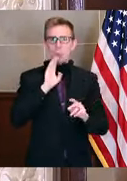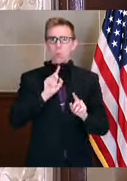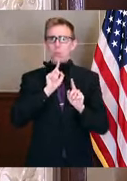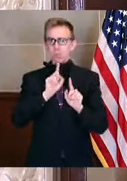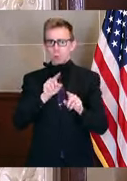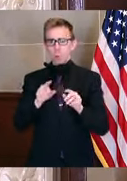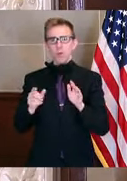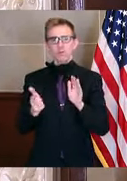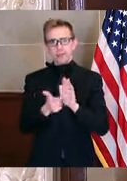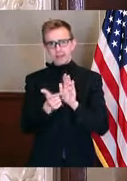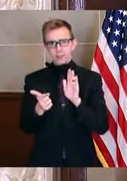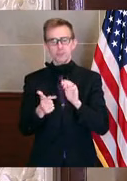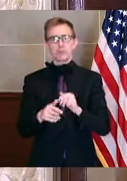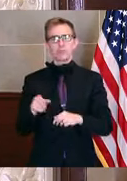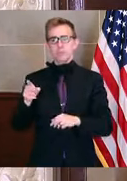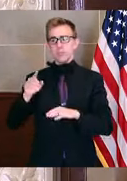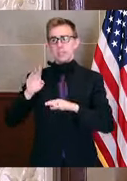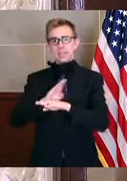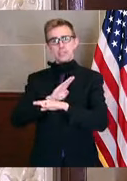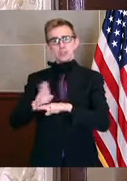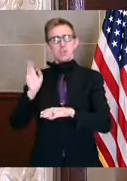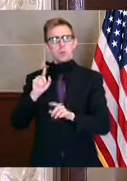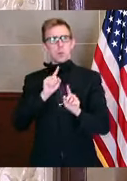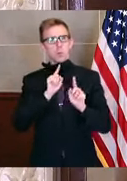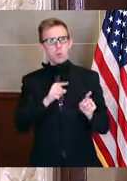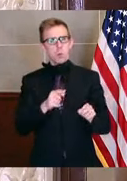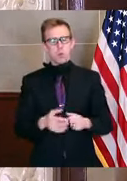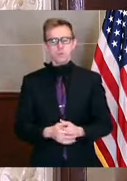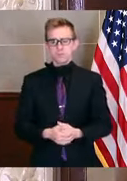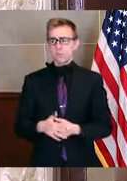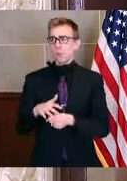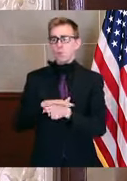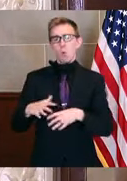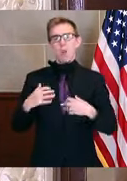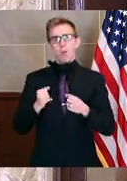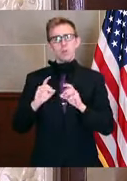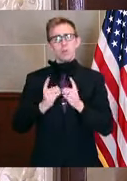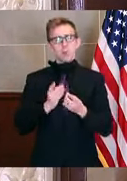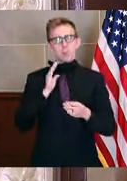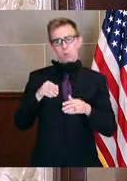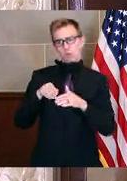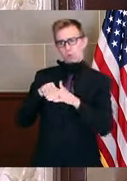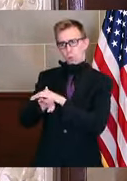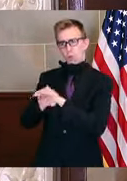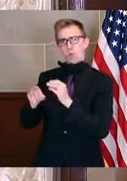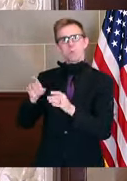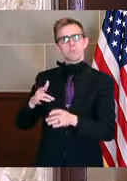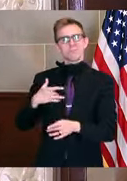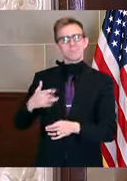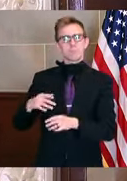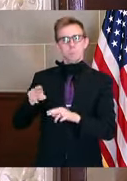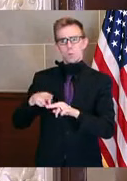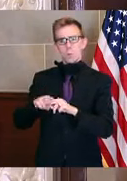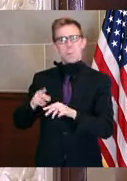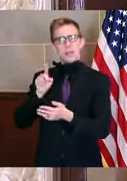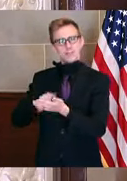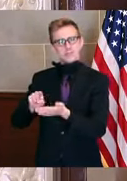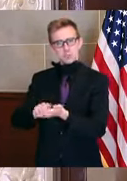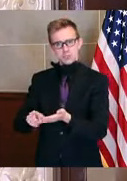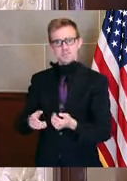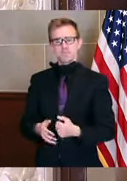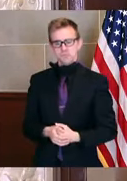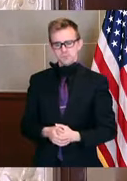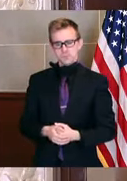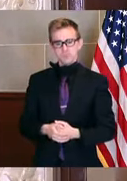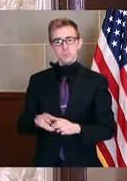we regulate a lot of industries. And then for our local health departments, they will go in and do their normal inspections. And in our